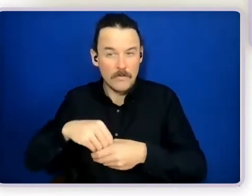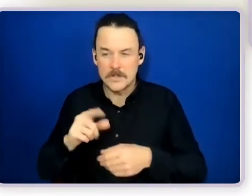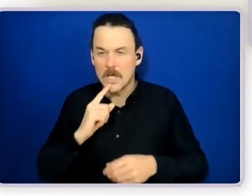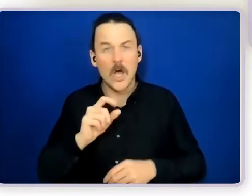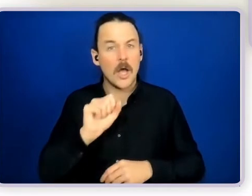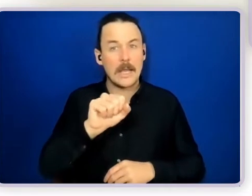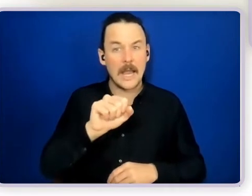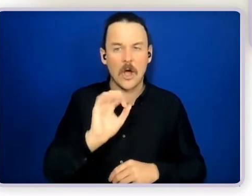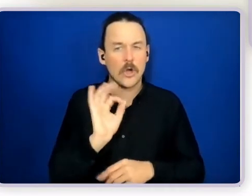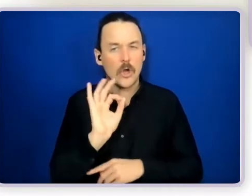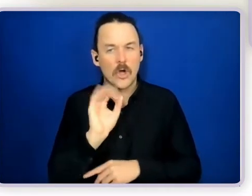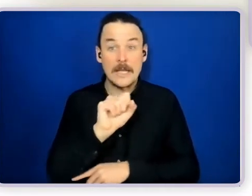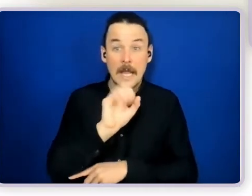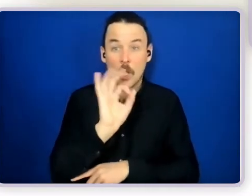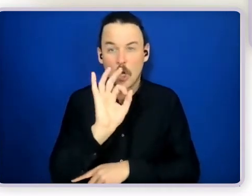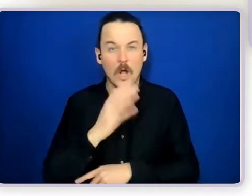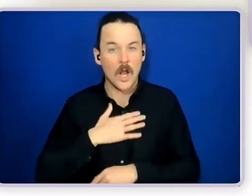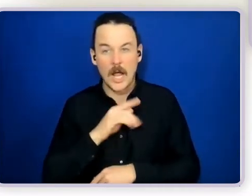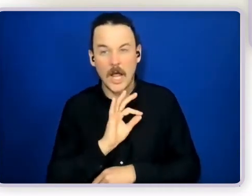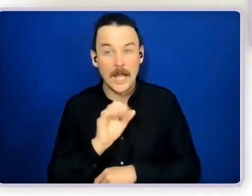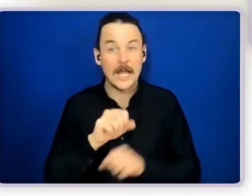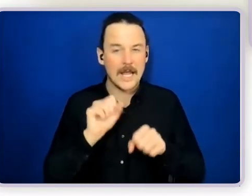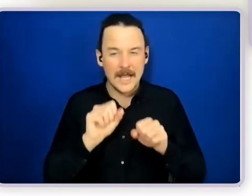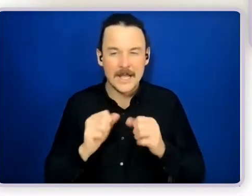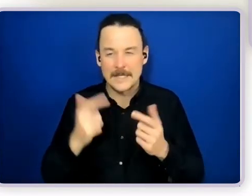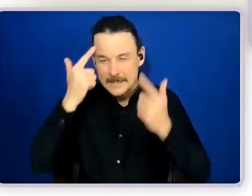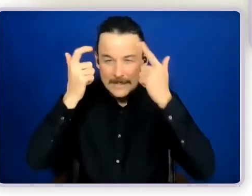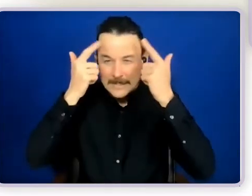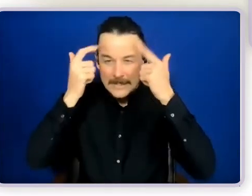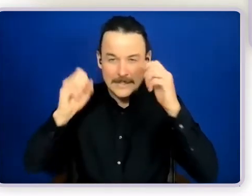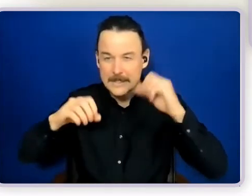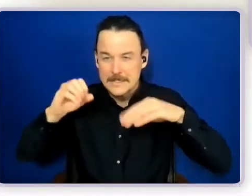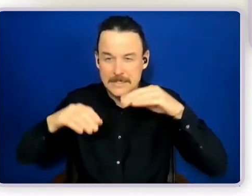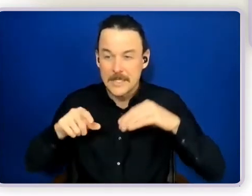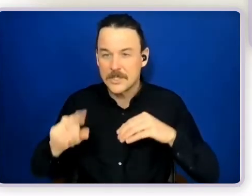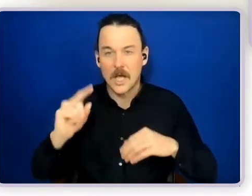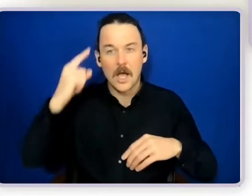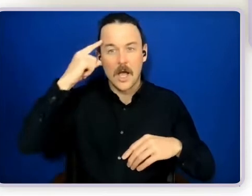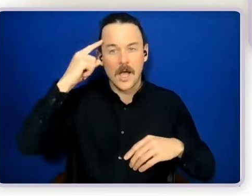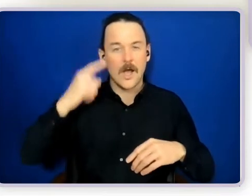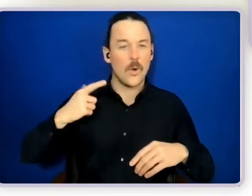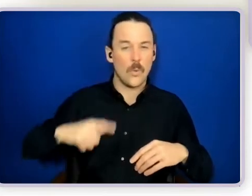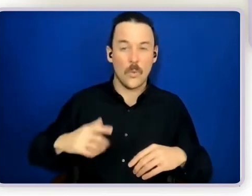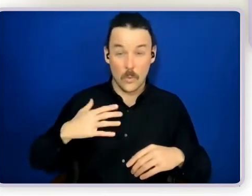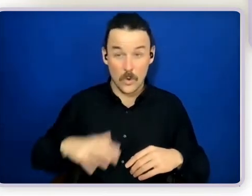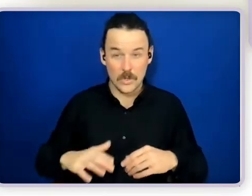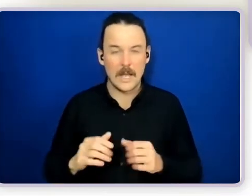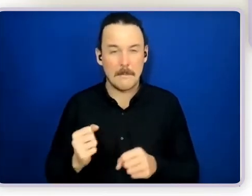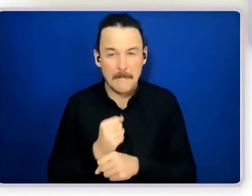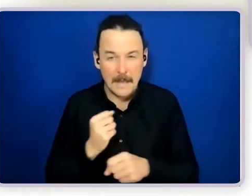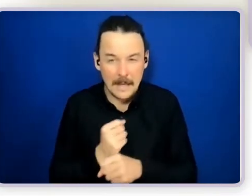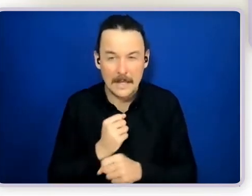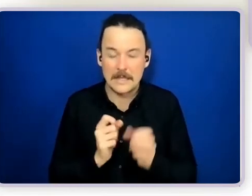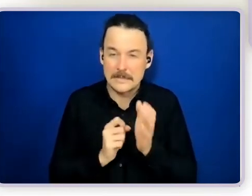Finally, this idea lands that she'd like to make and sell greeting cards. So she was a part of all of that decision making, all of the